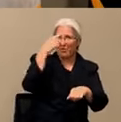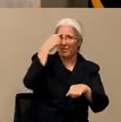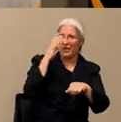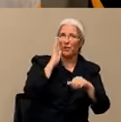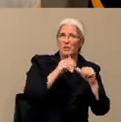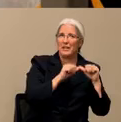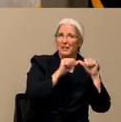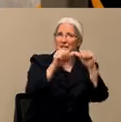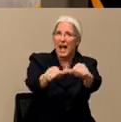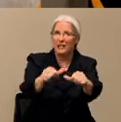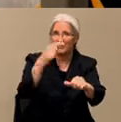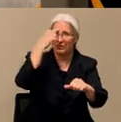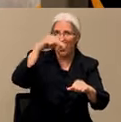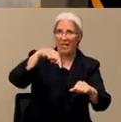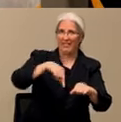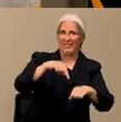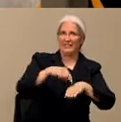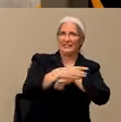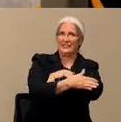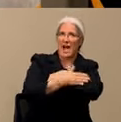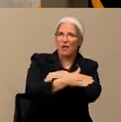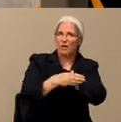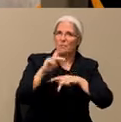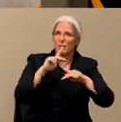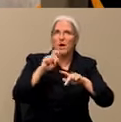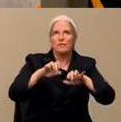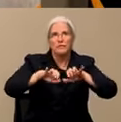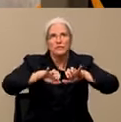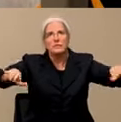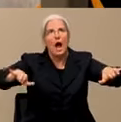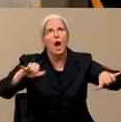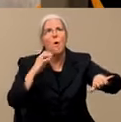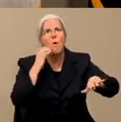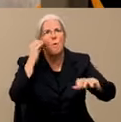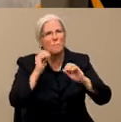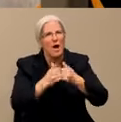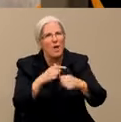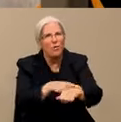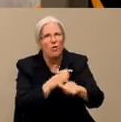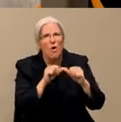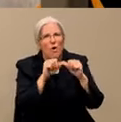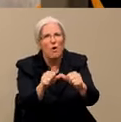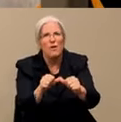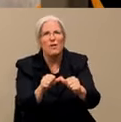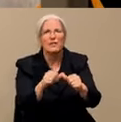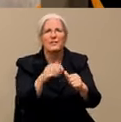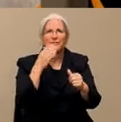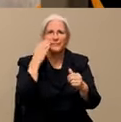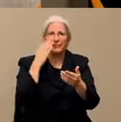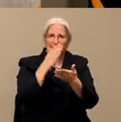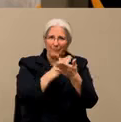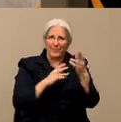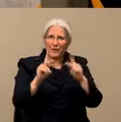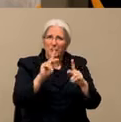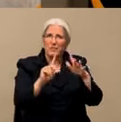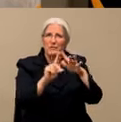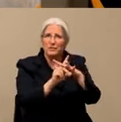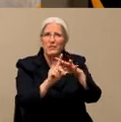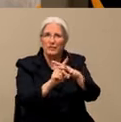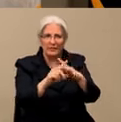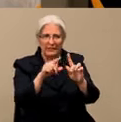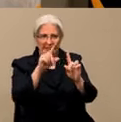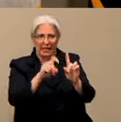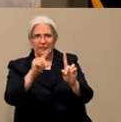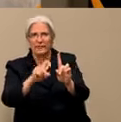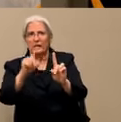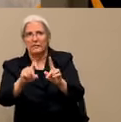staying at home right now. We know that there are some cases that are starting to show up in testing. How long do we think this is really going